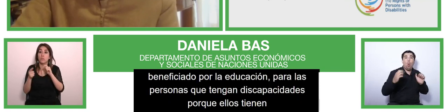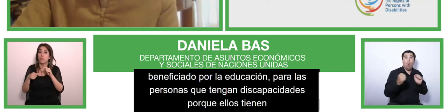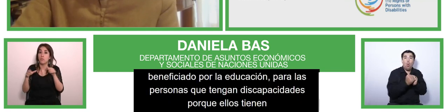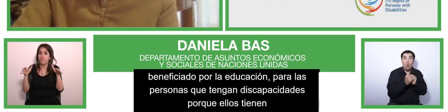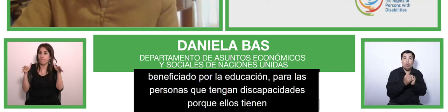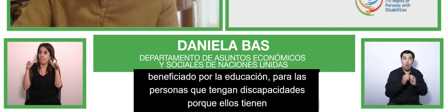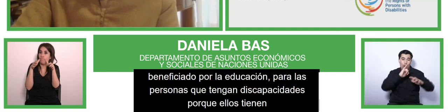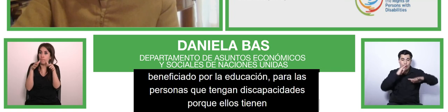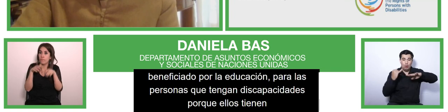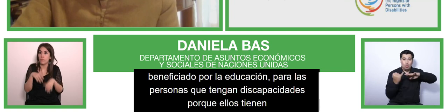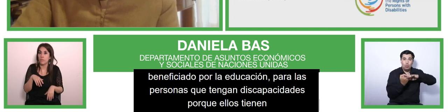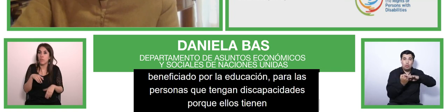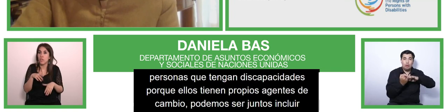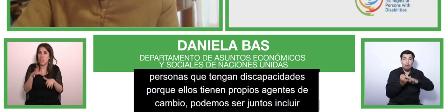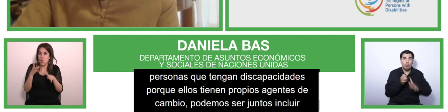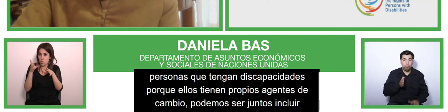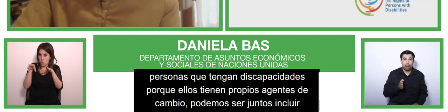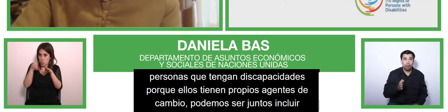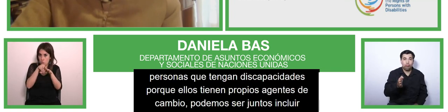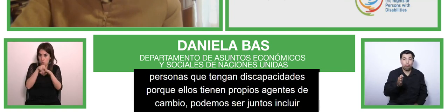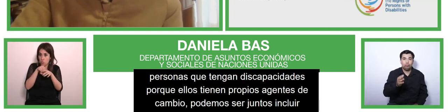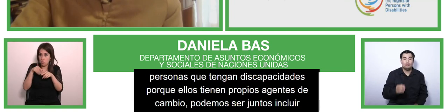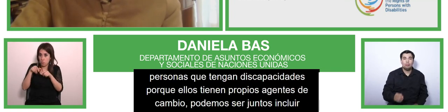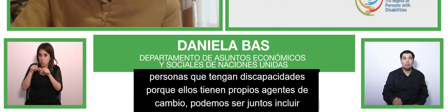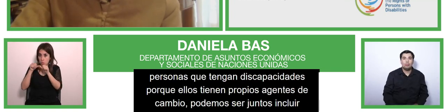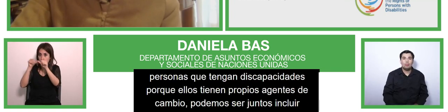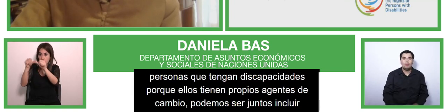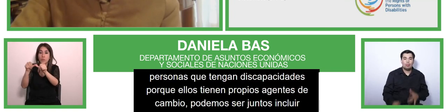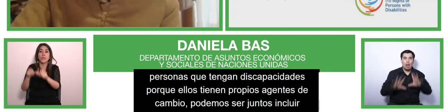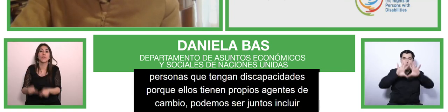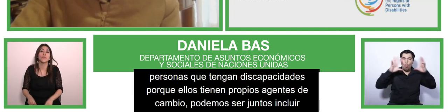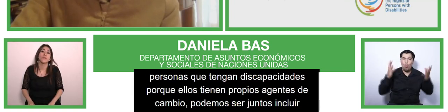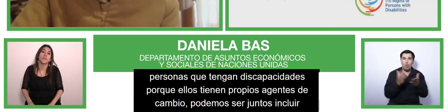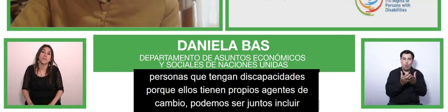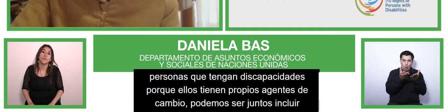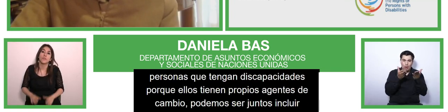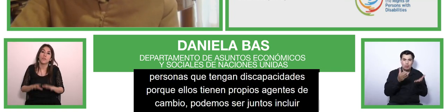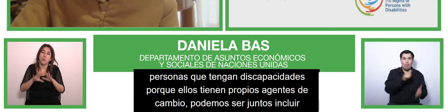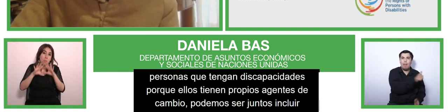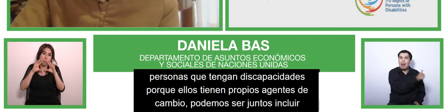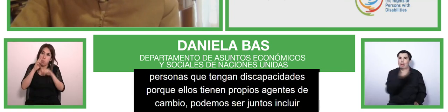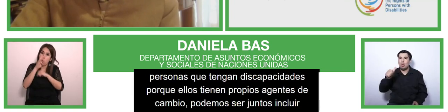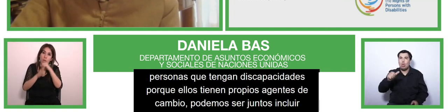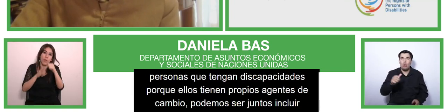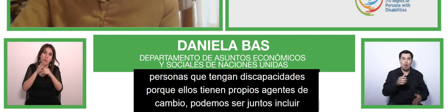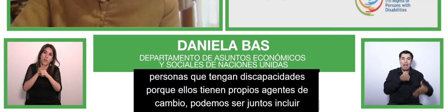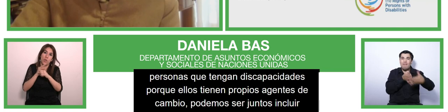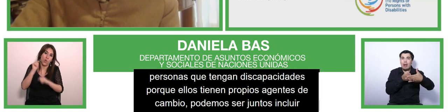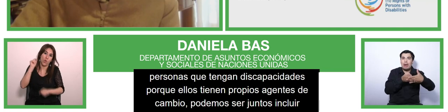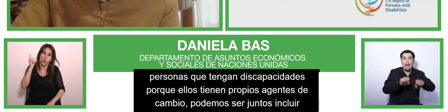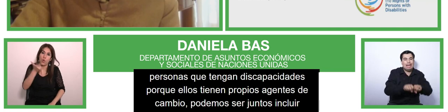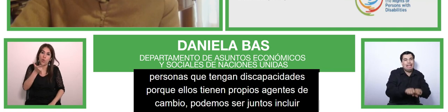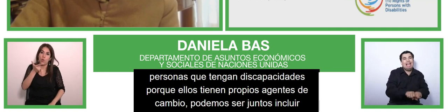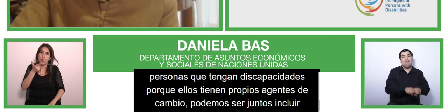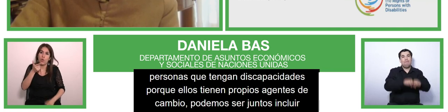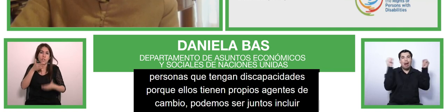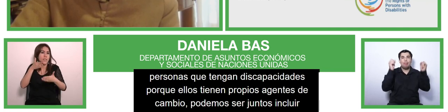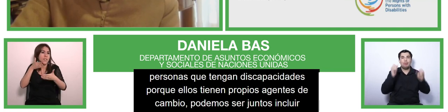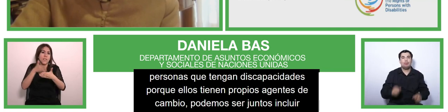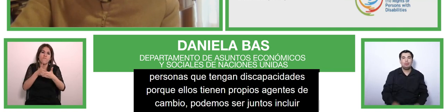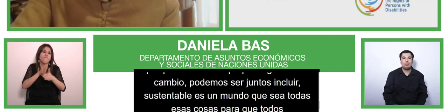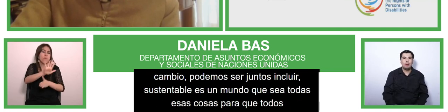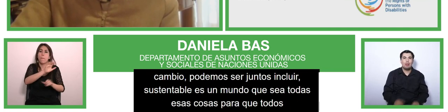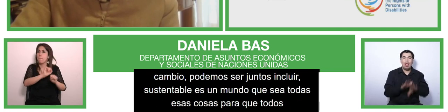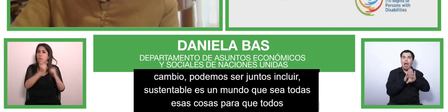world for everyone, breaking the barriers of isolation, discrimination, and offering models for navigating